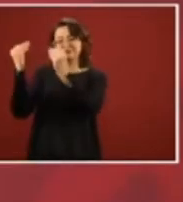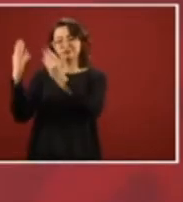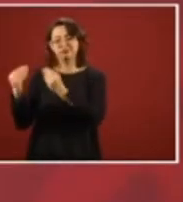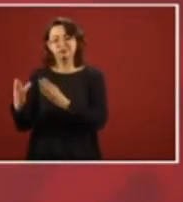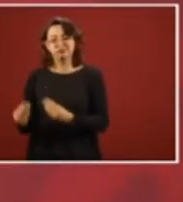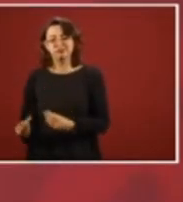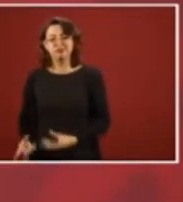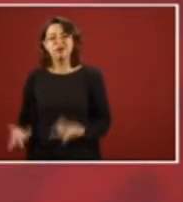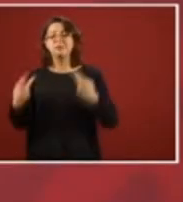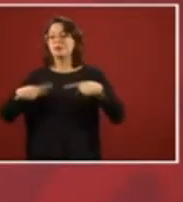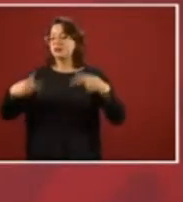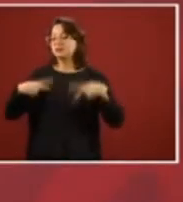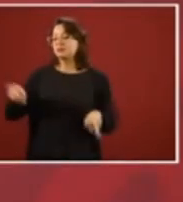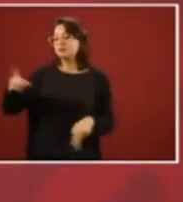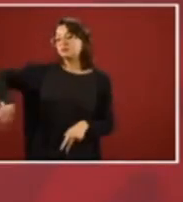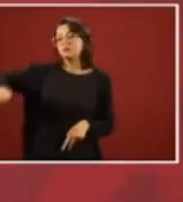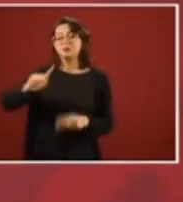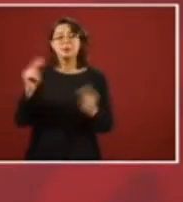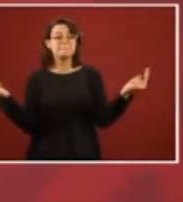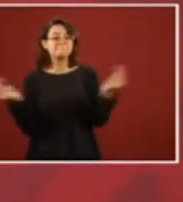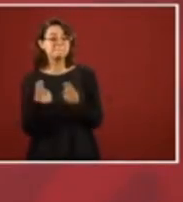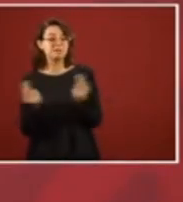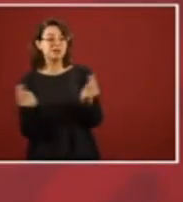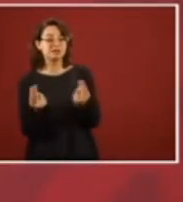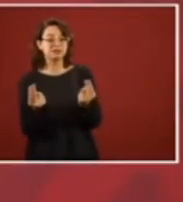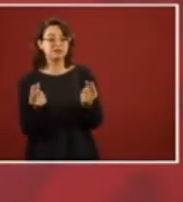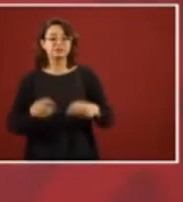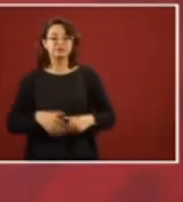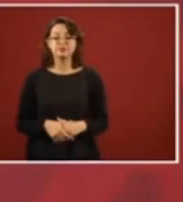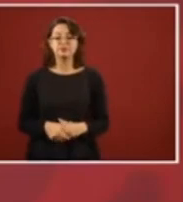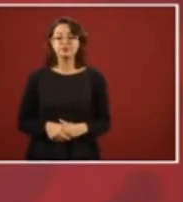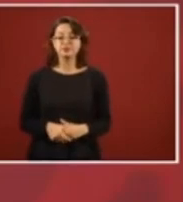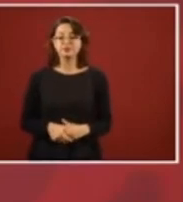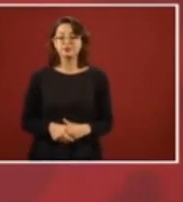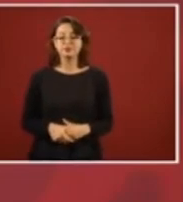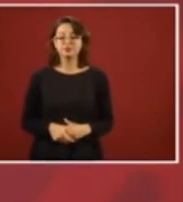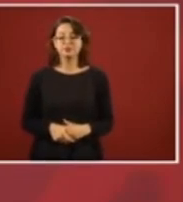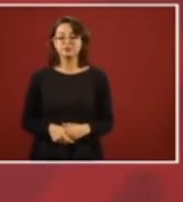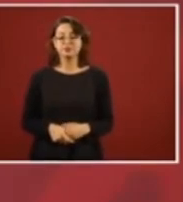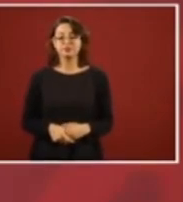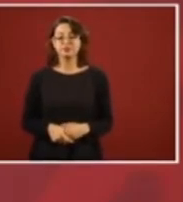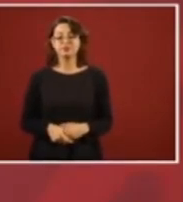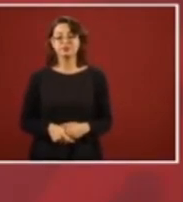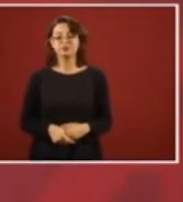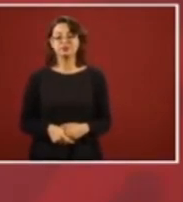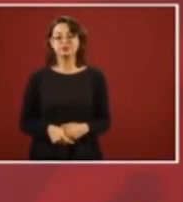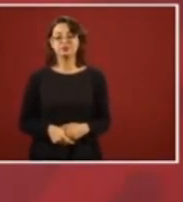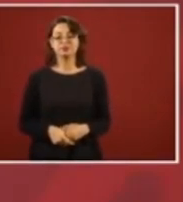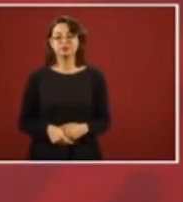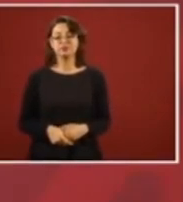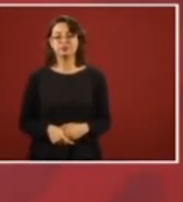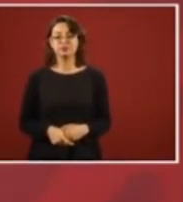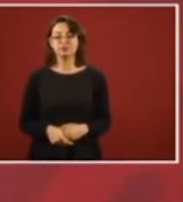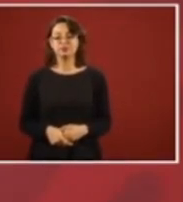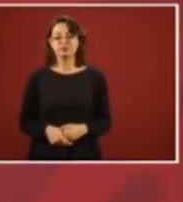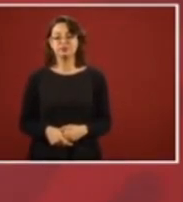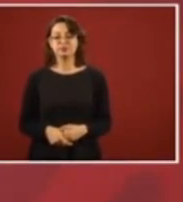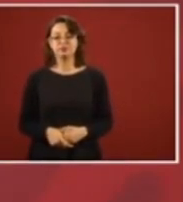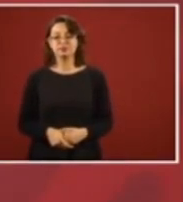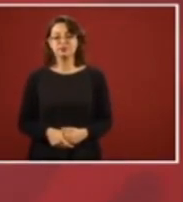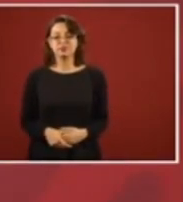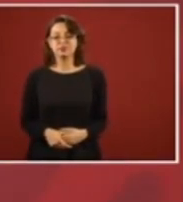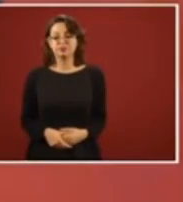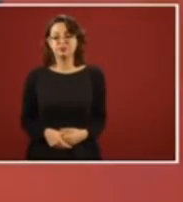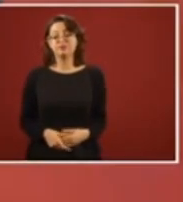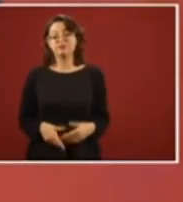of the people. And besides that, the more time we have,